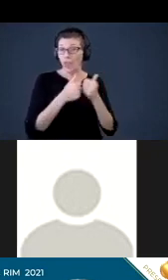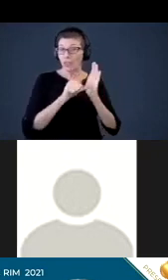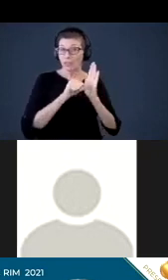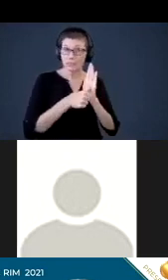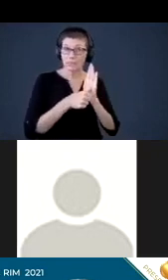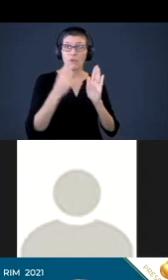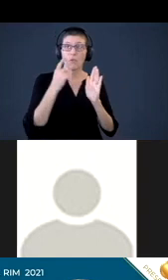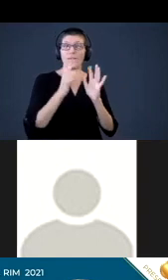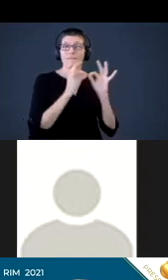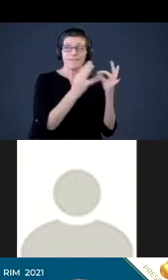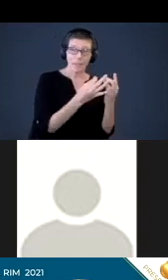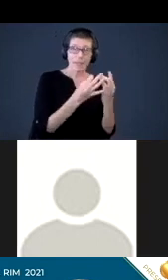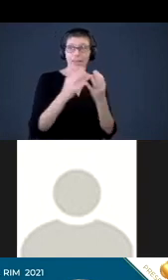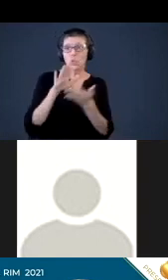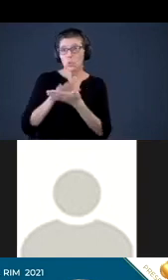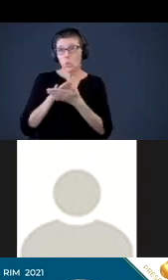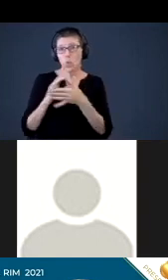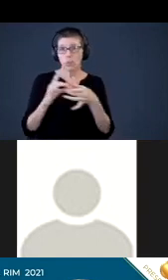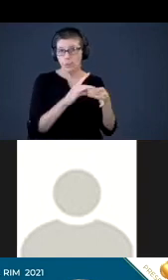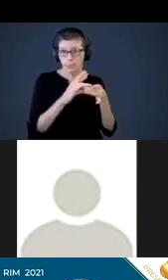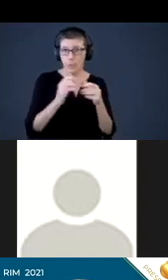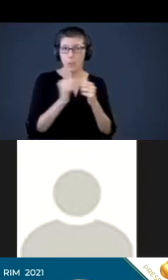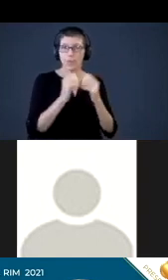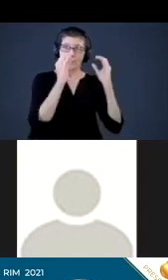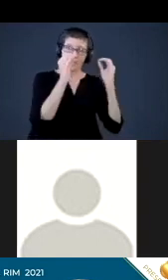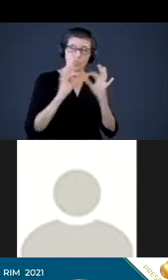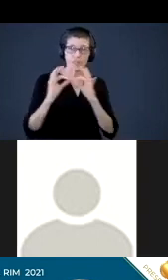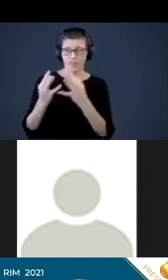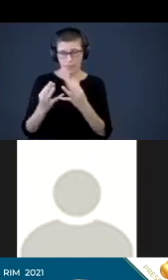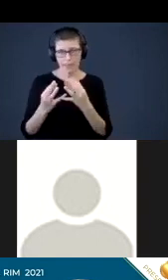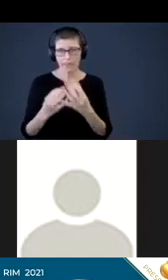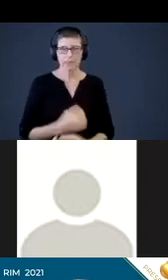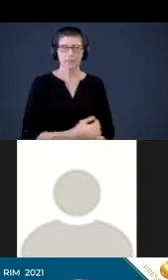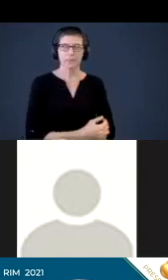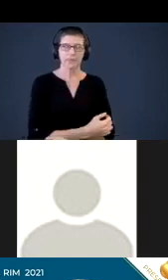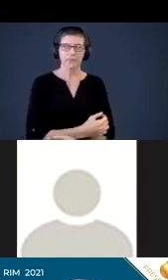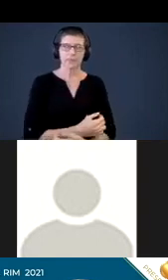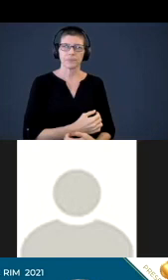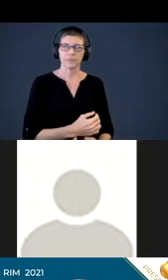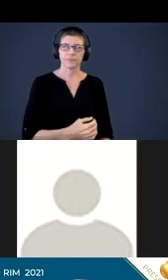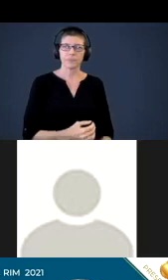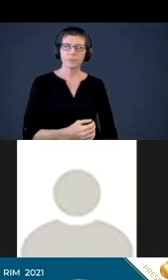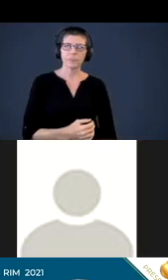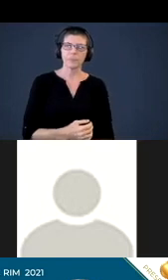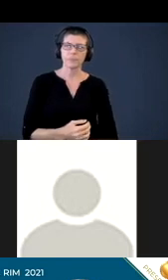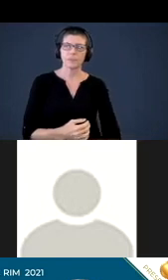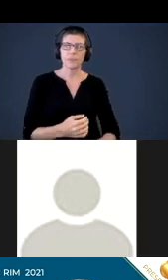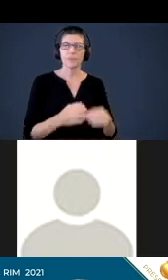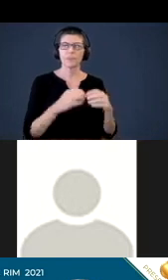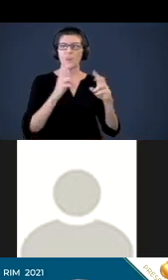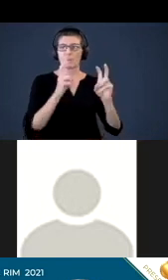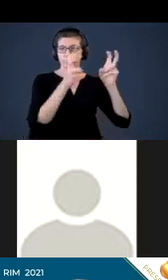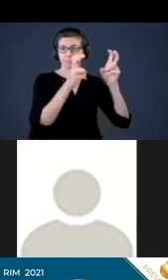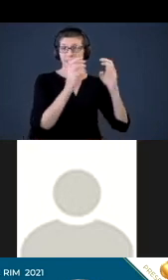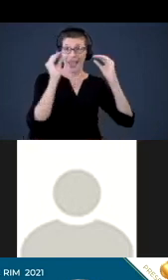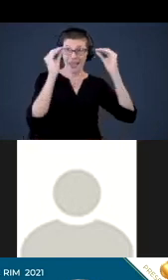partnerships among educators and families. In the section or component work for educators, the